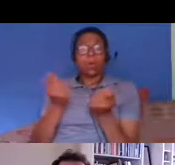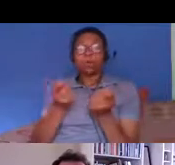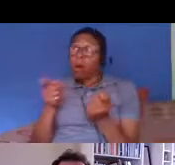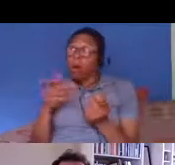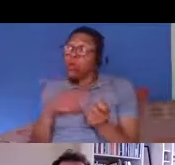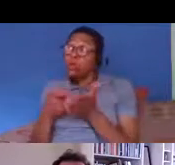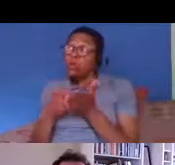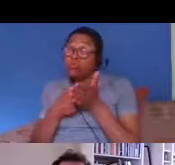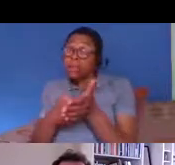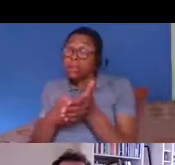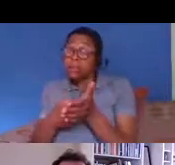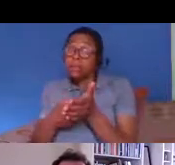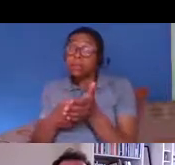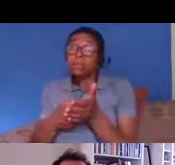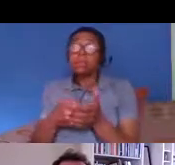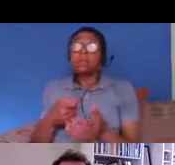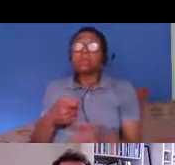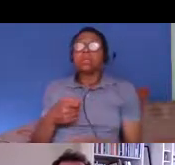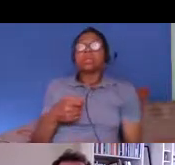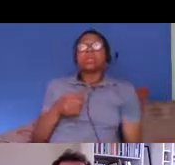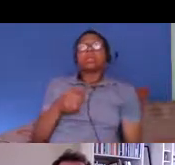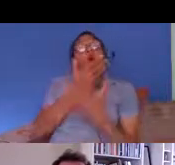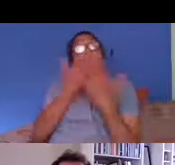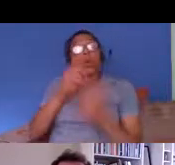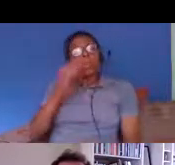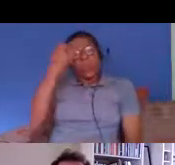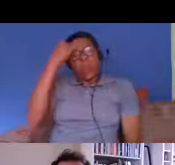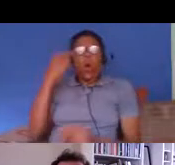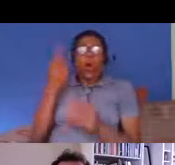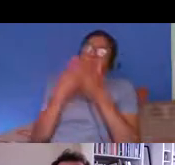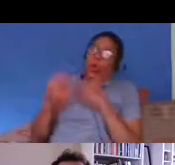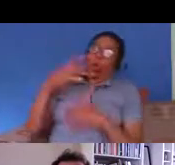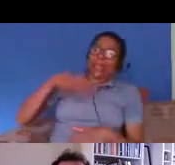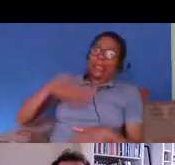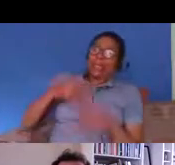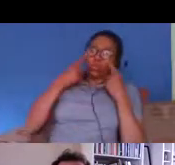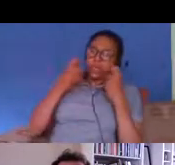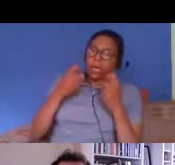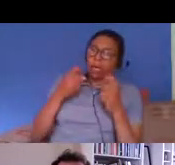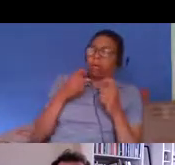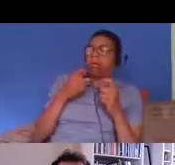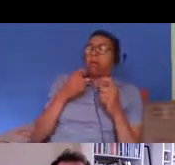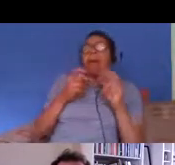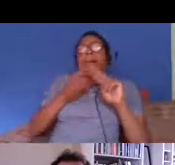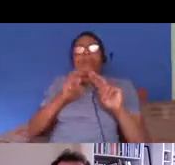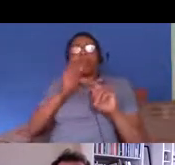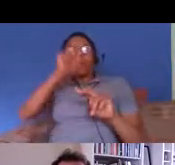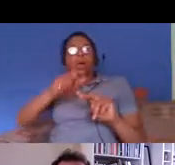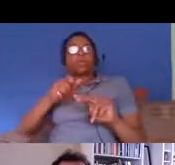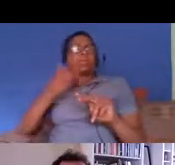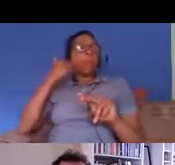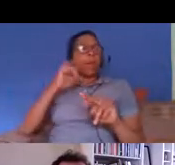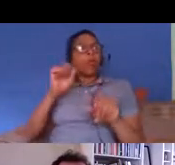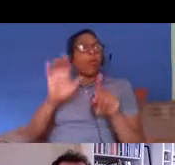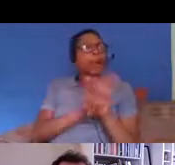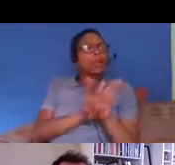they only need to carry out immigration checks on people who look like immigrants and and that's why you get this kind of element of of clear racism race